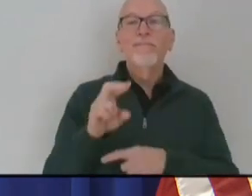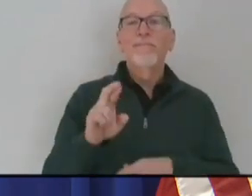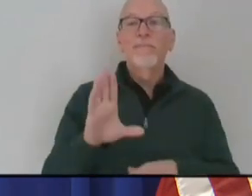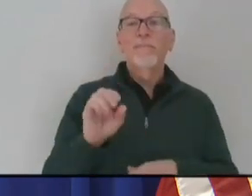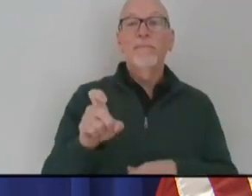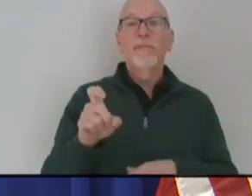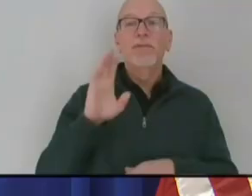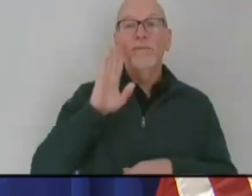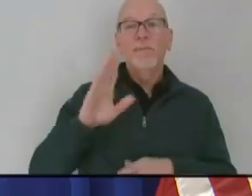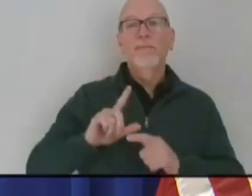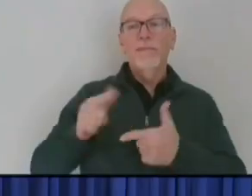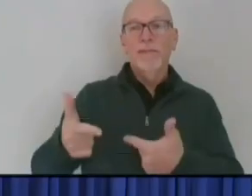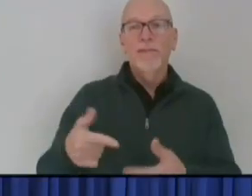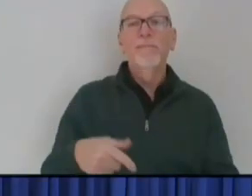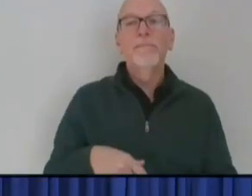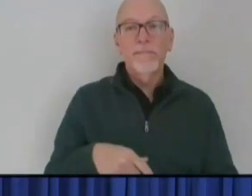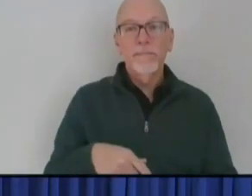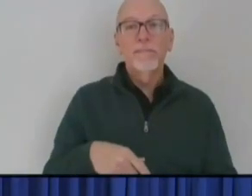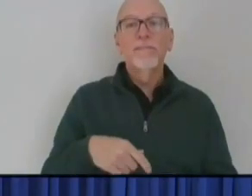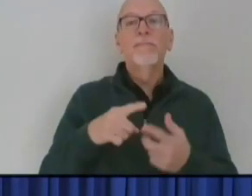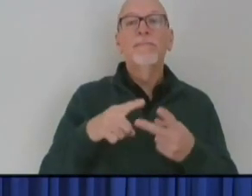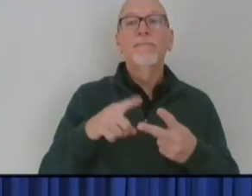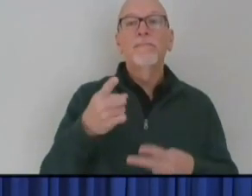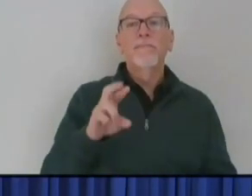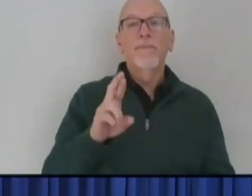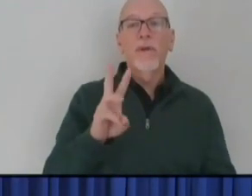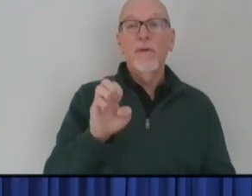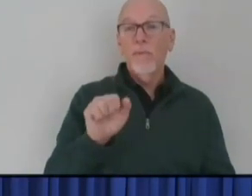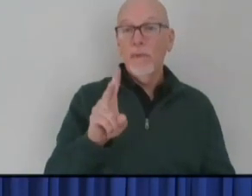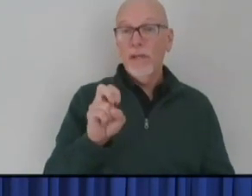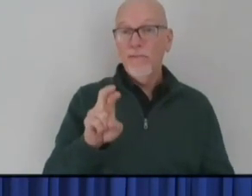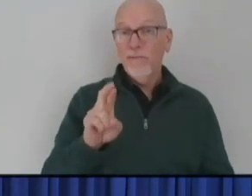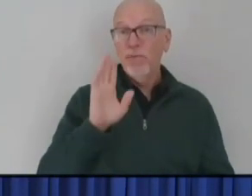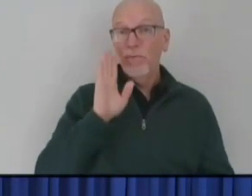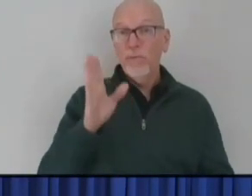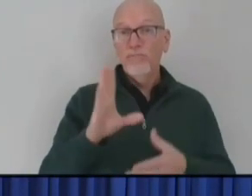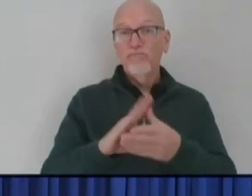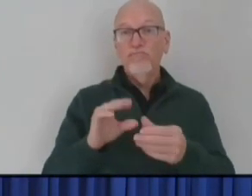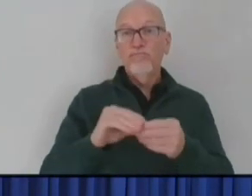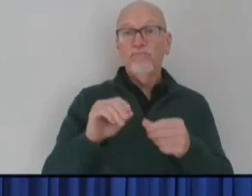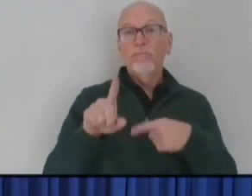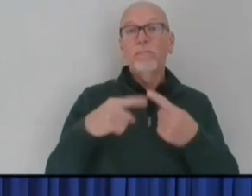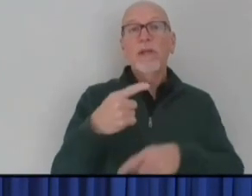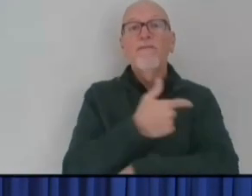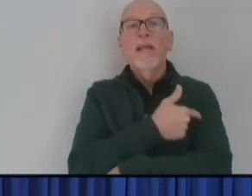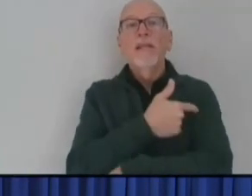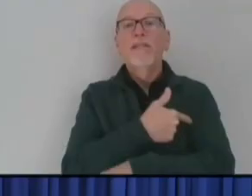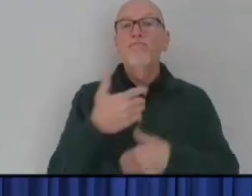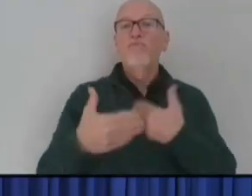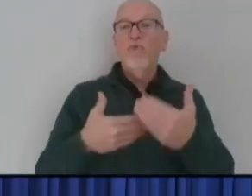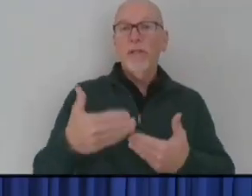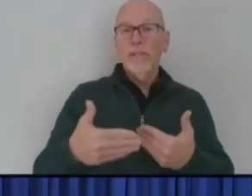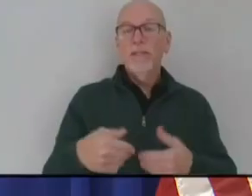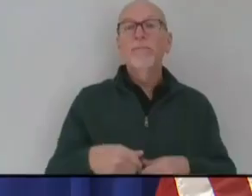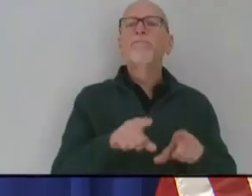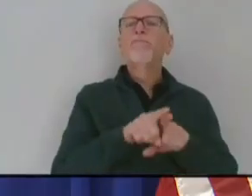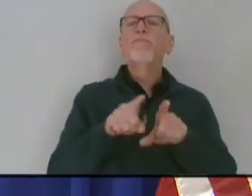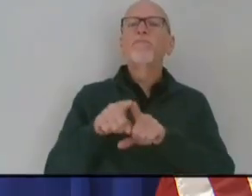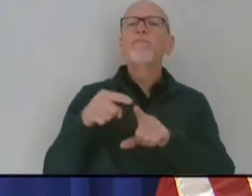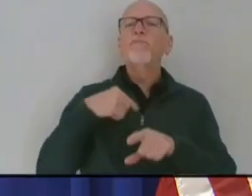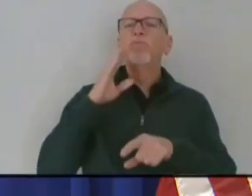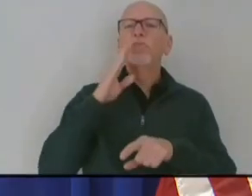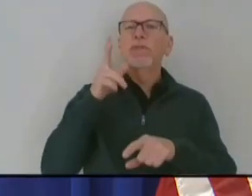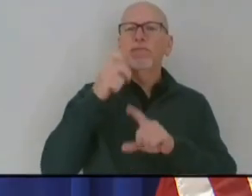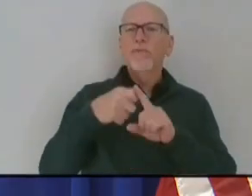follow me. Dr. Weaver will present an update on our vaccination process. We'll also hear from two